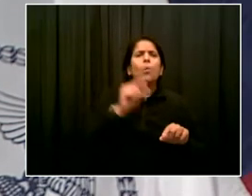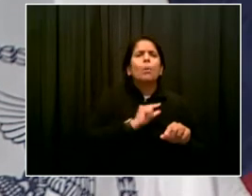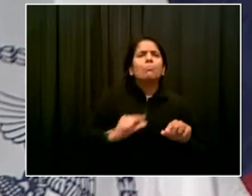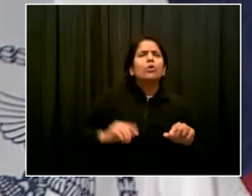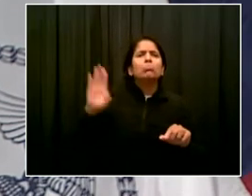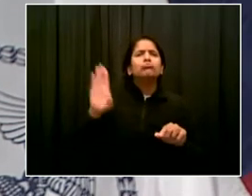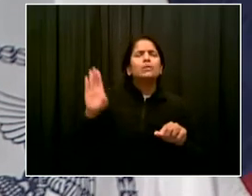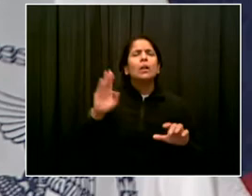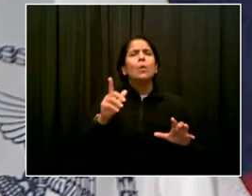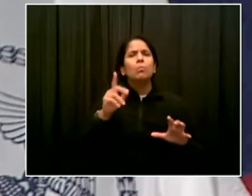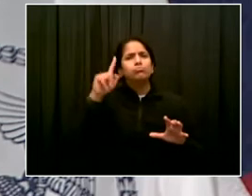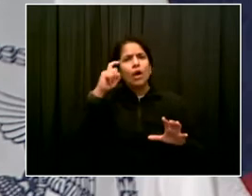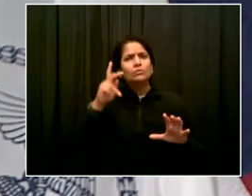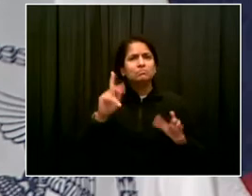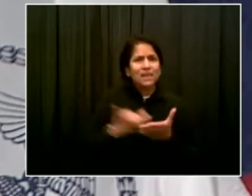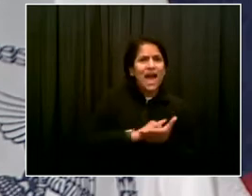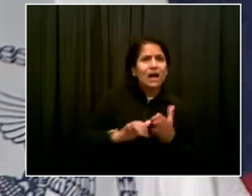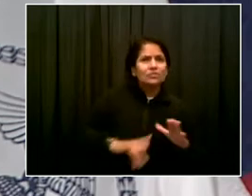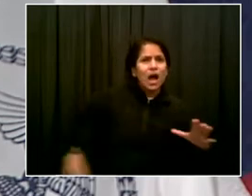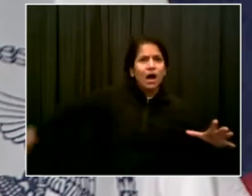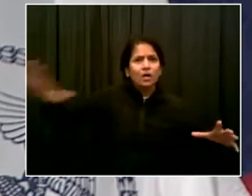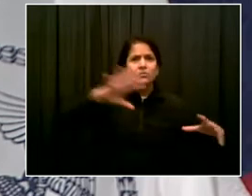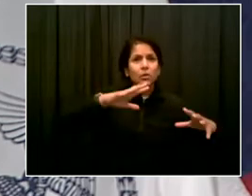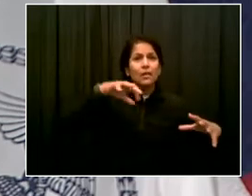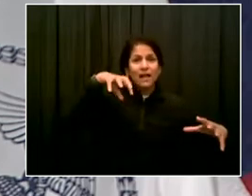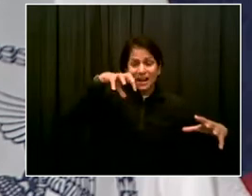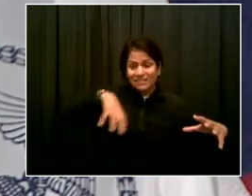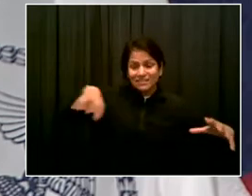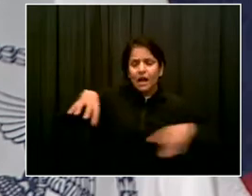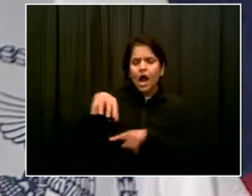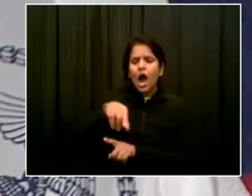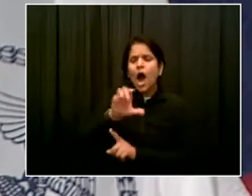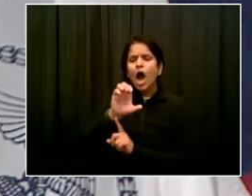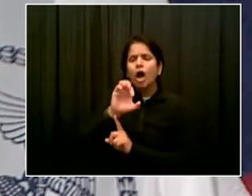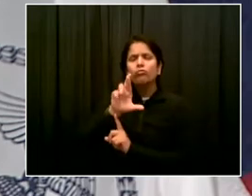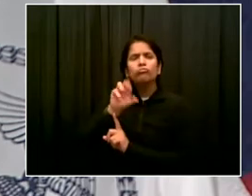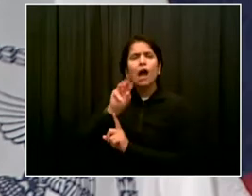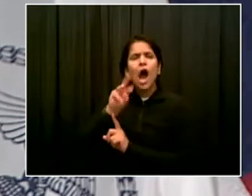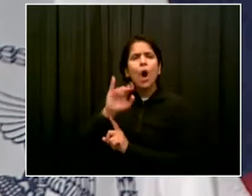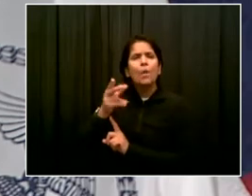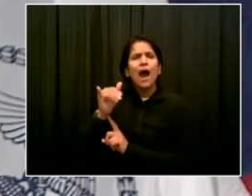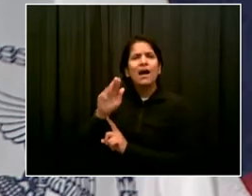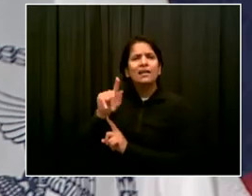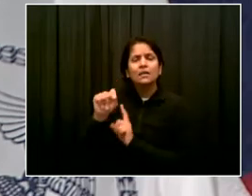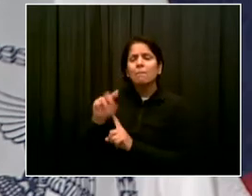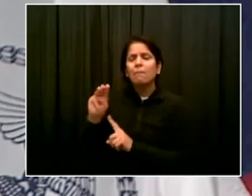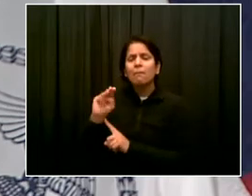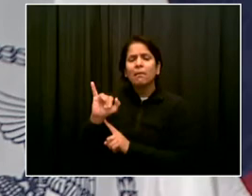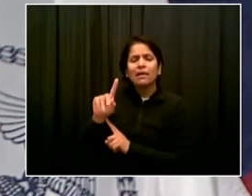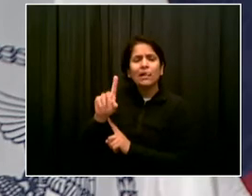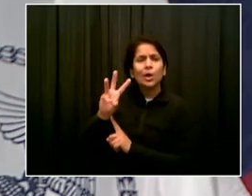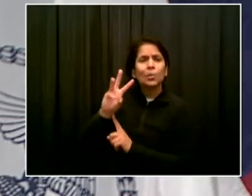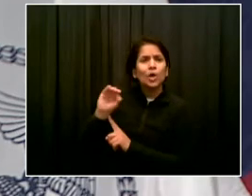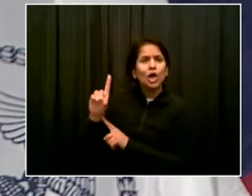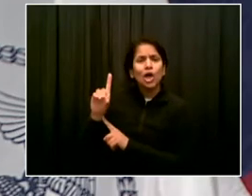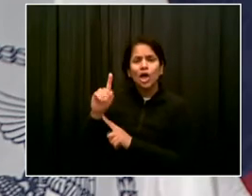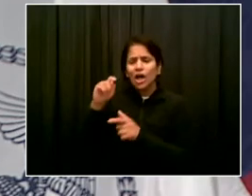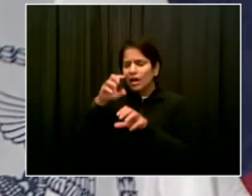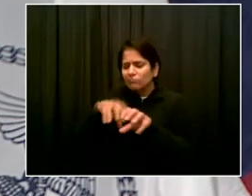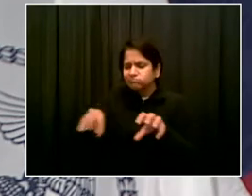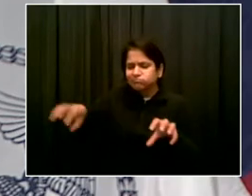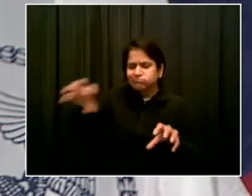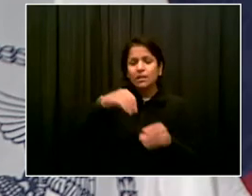like 36 to 40% vaccination, um, which is a little bit lower than a lot of parts of the city.